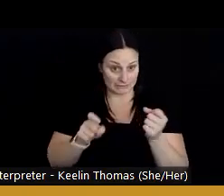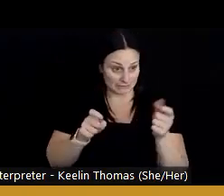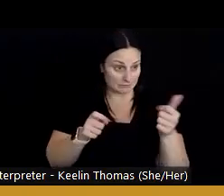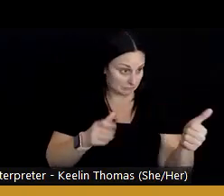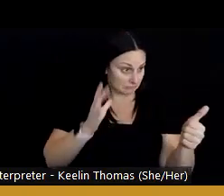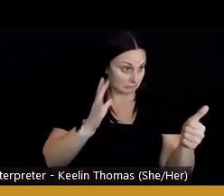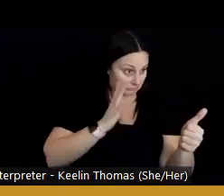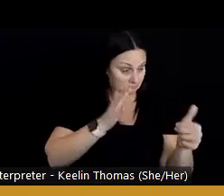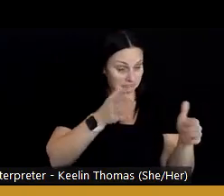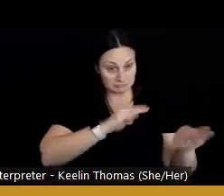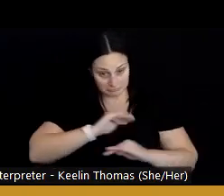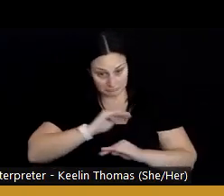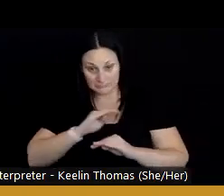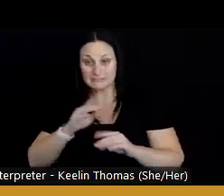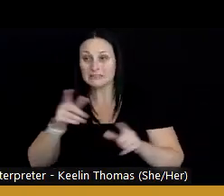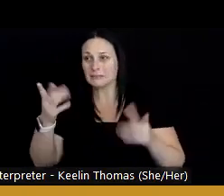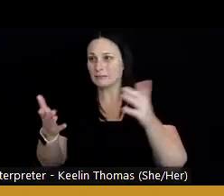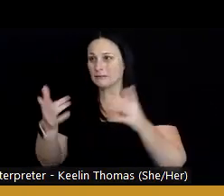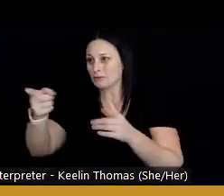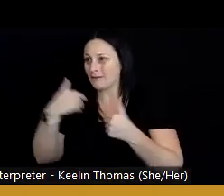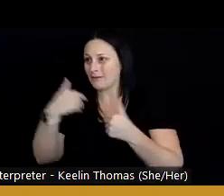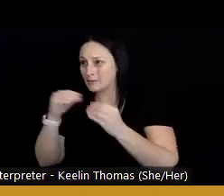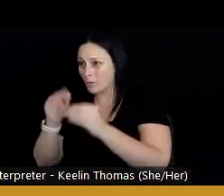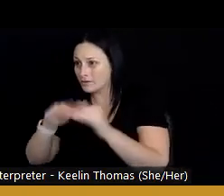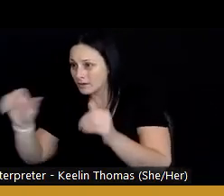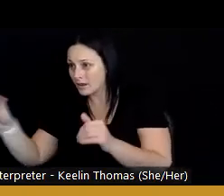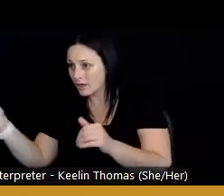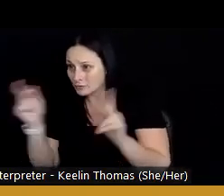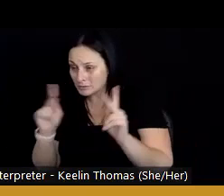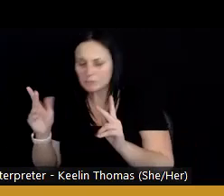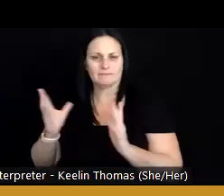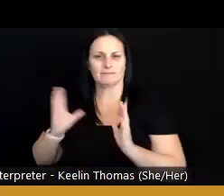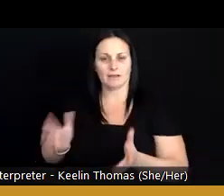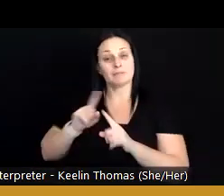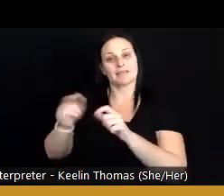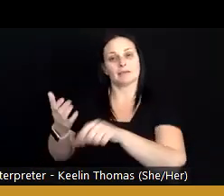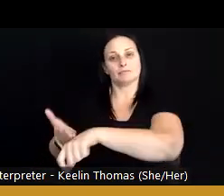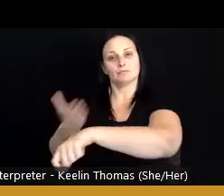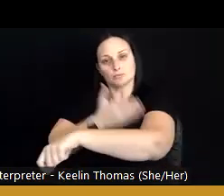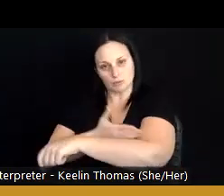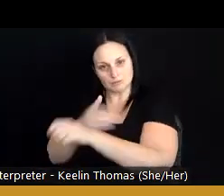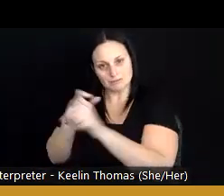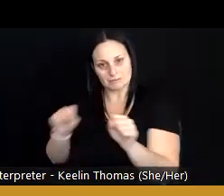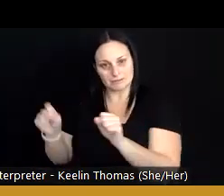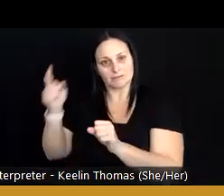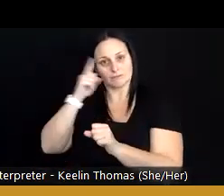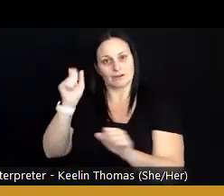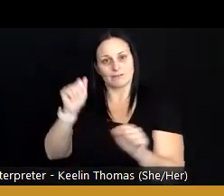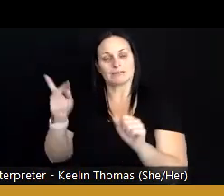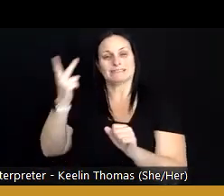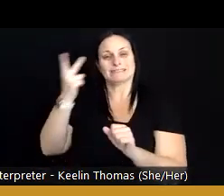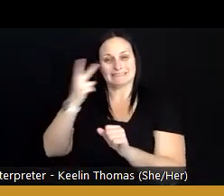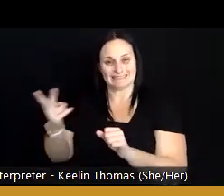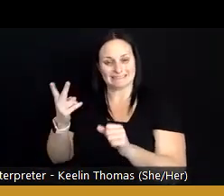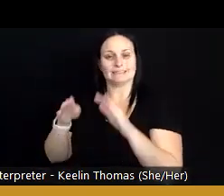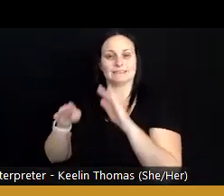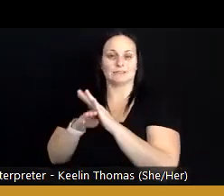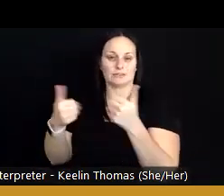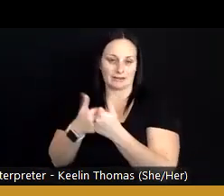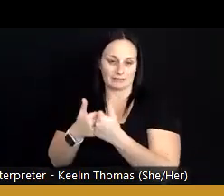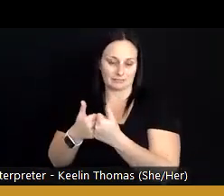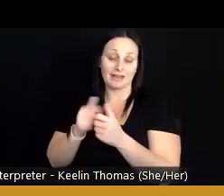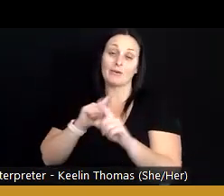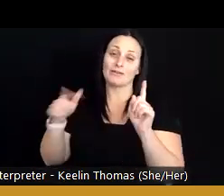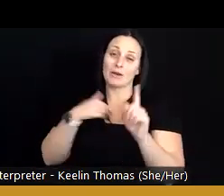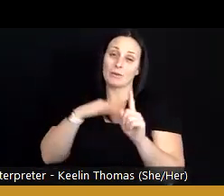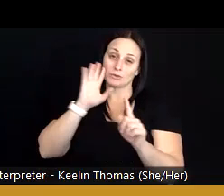Some will get more than others, and that improves the ability for everyone to see the soccer match. However, I'm going